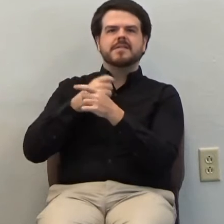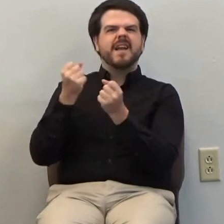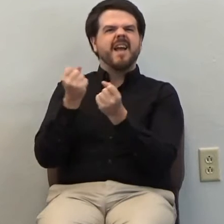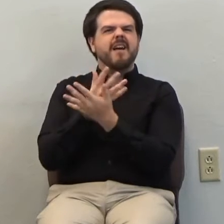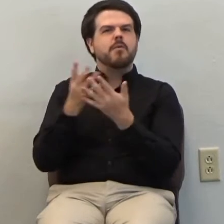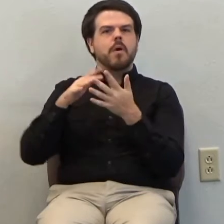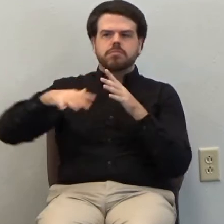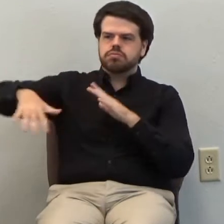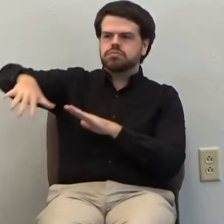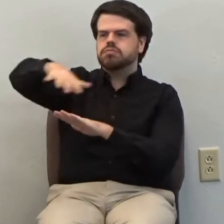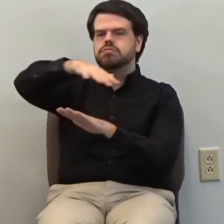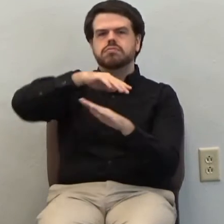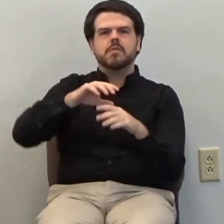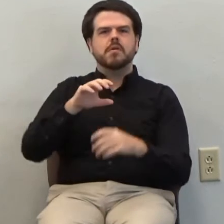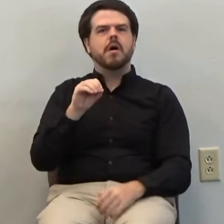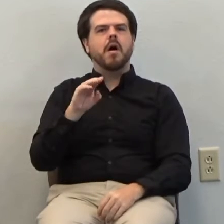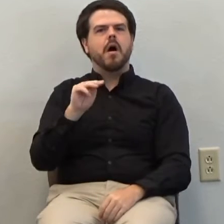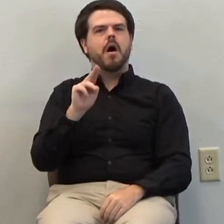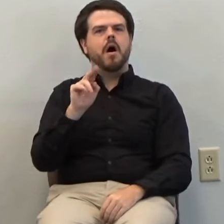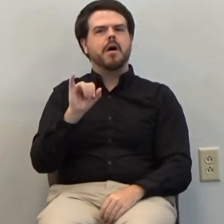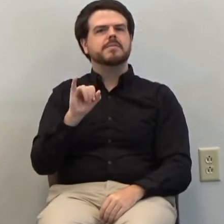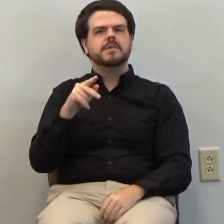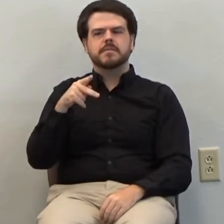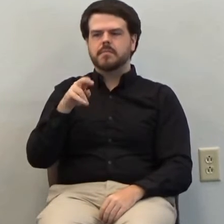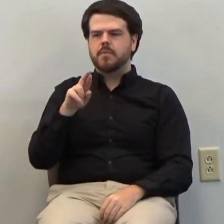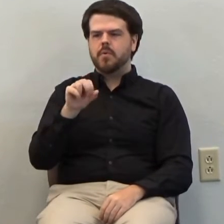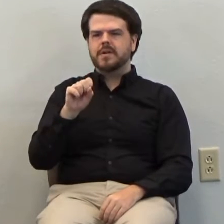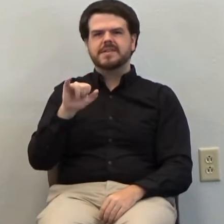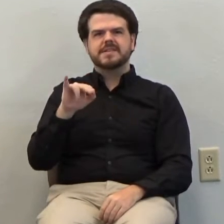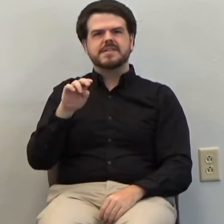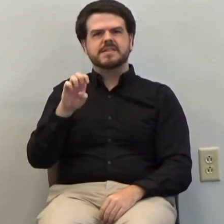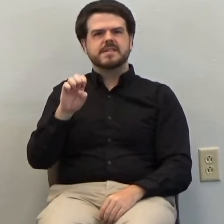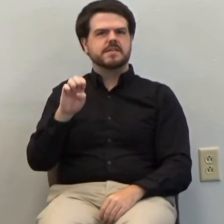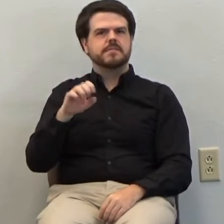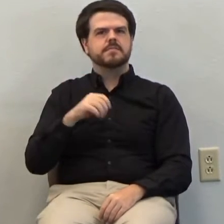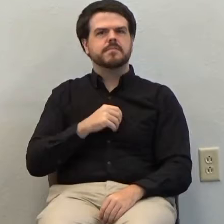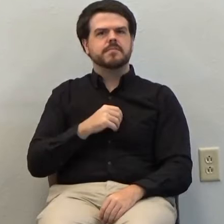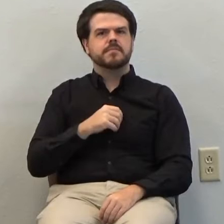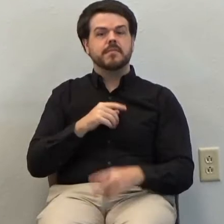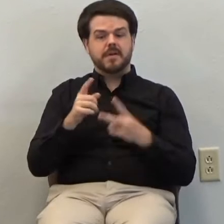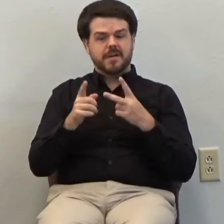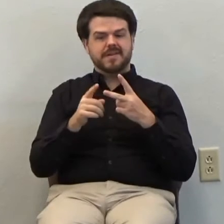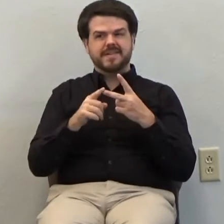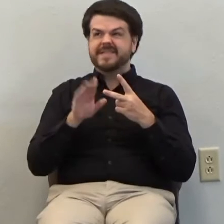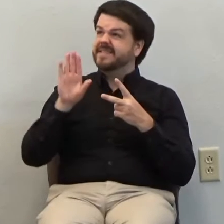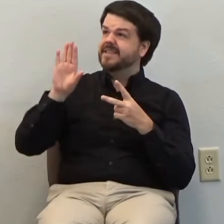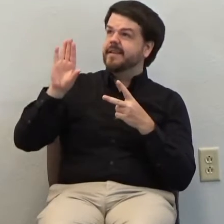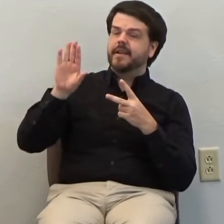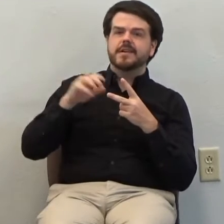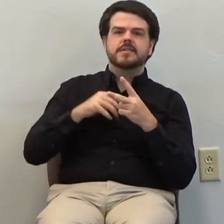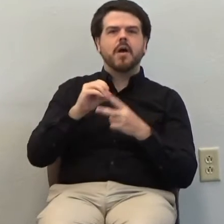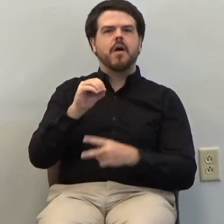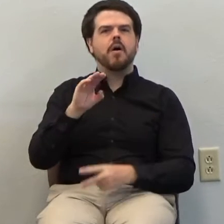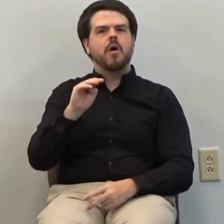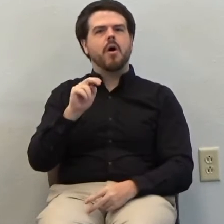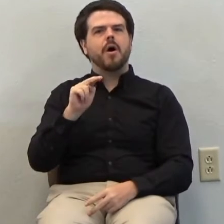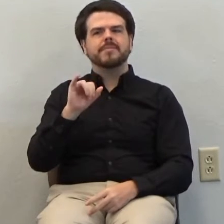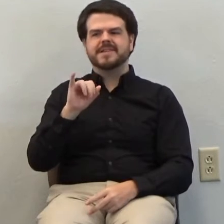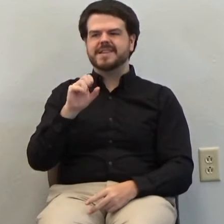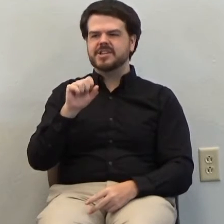the everywhere-ness of God and on his omniscience, his all